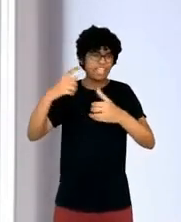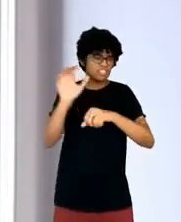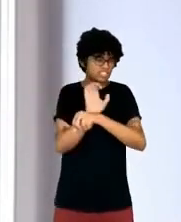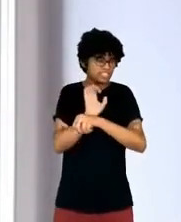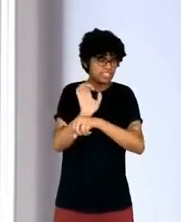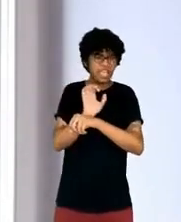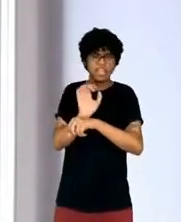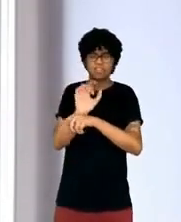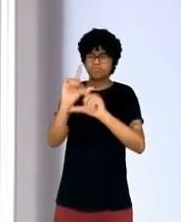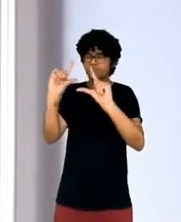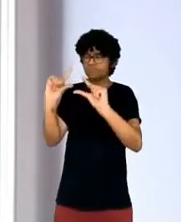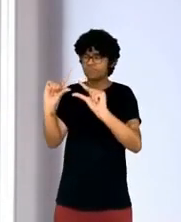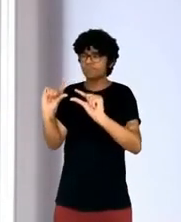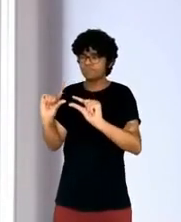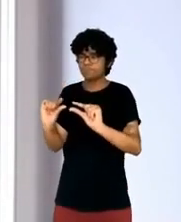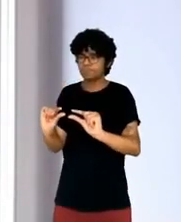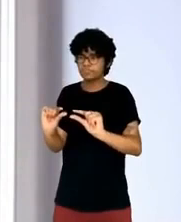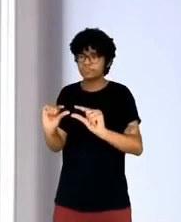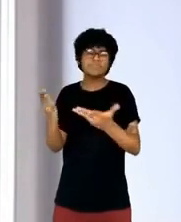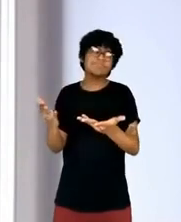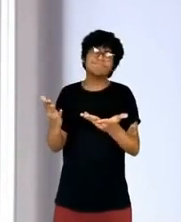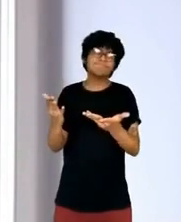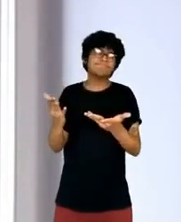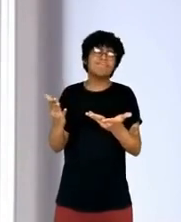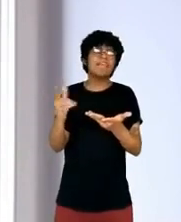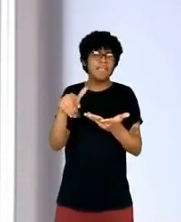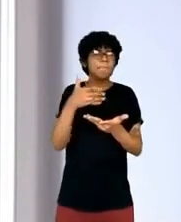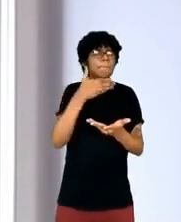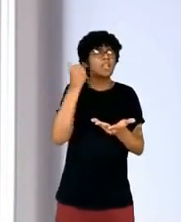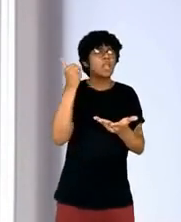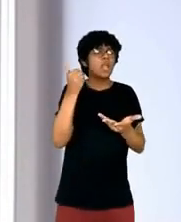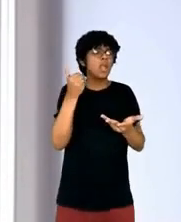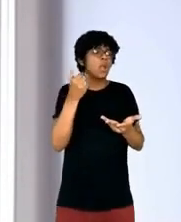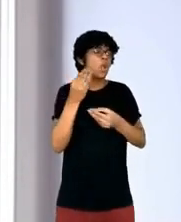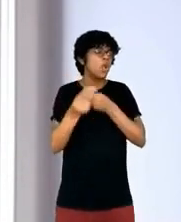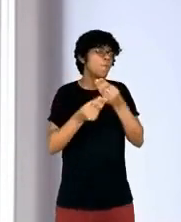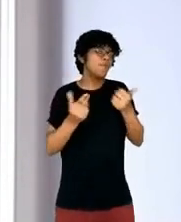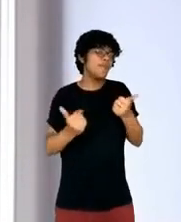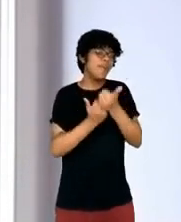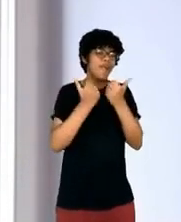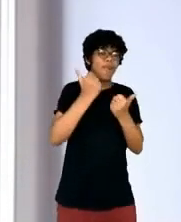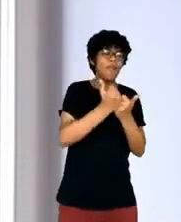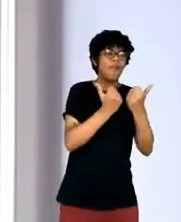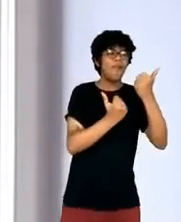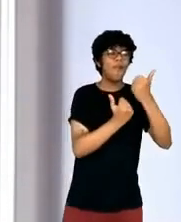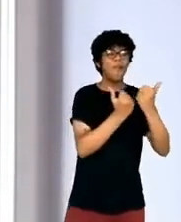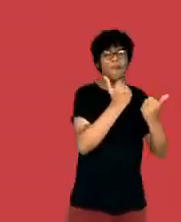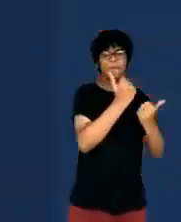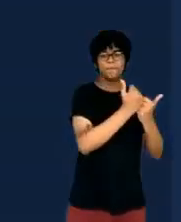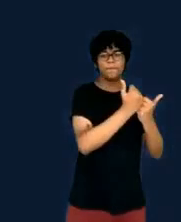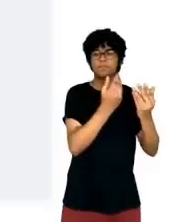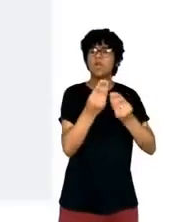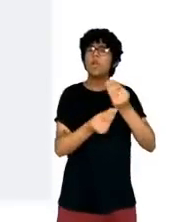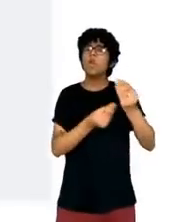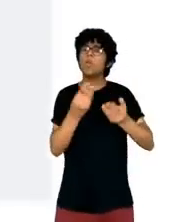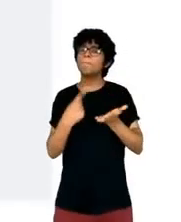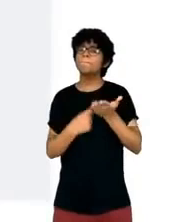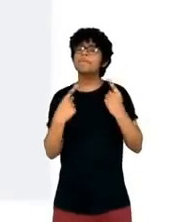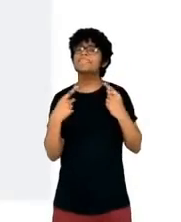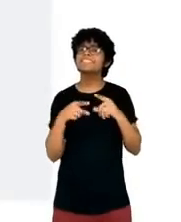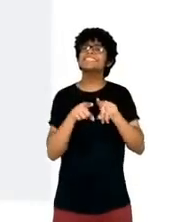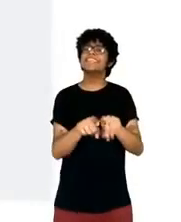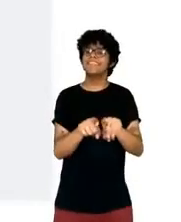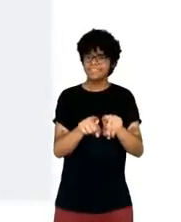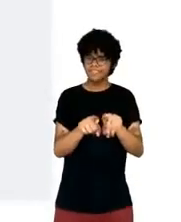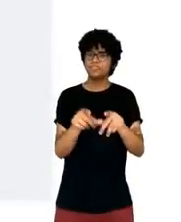collaboration, about how to work together with other newsrooms to bring the goal of transparency to society. After all,